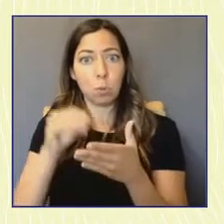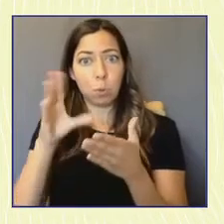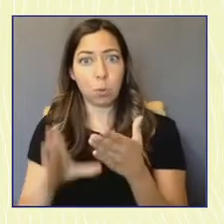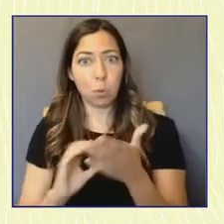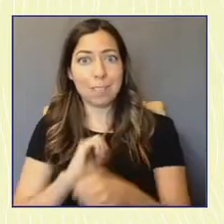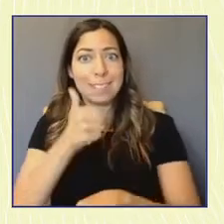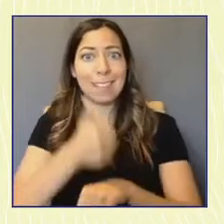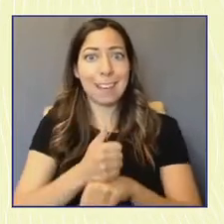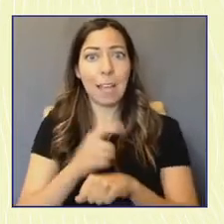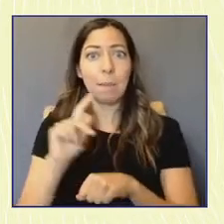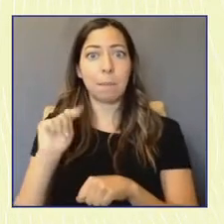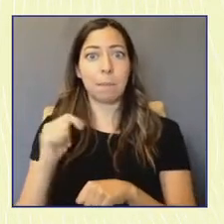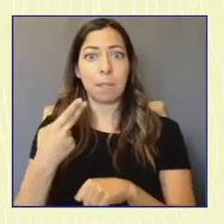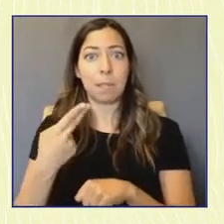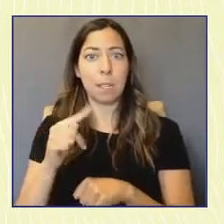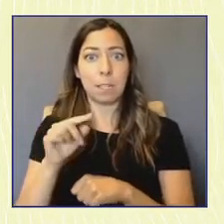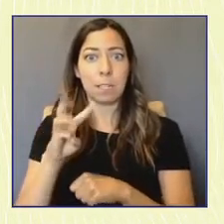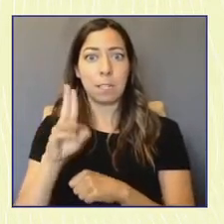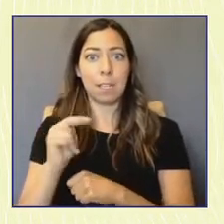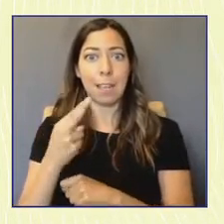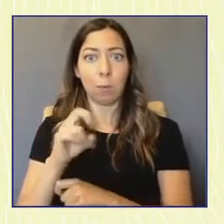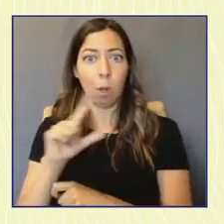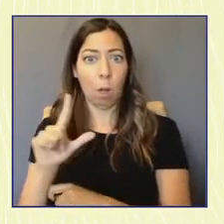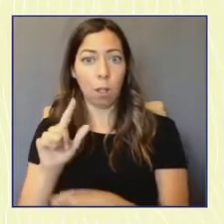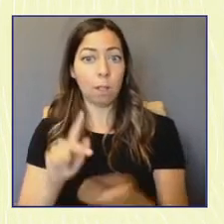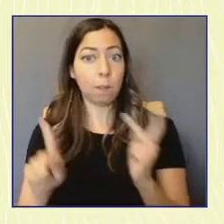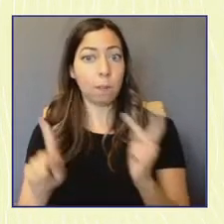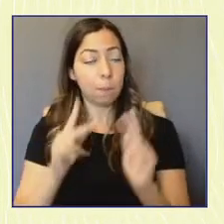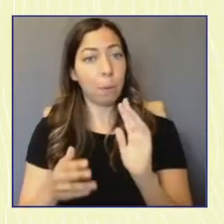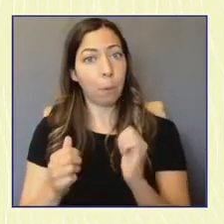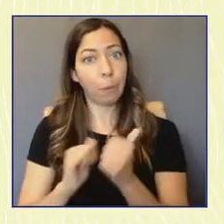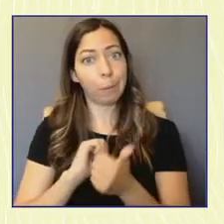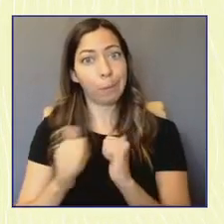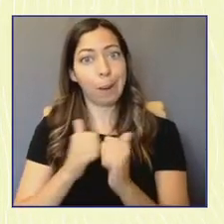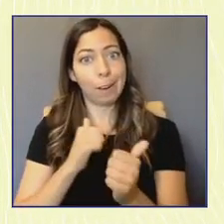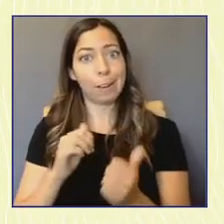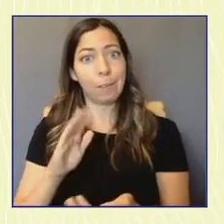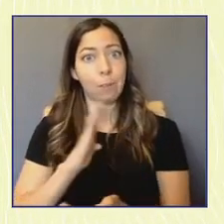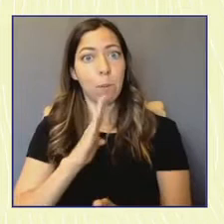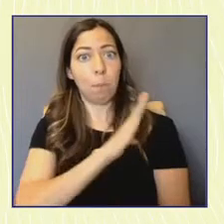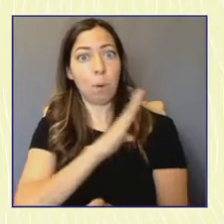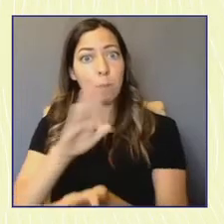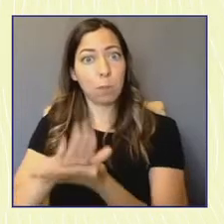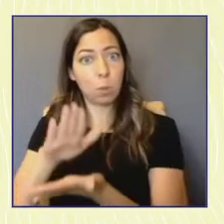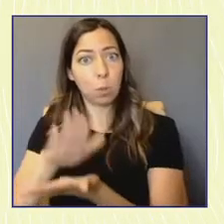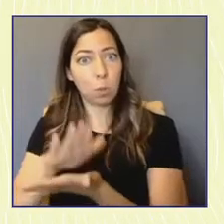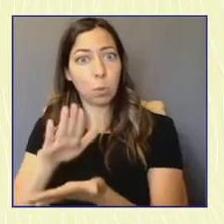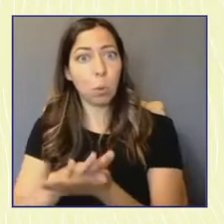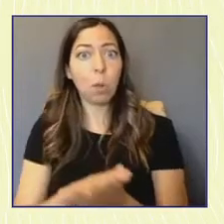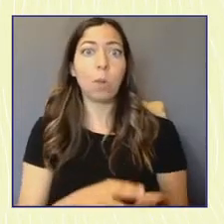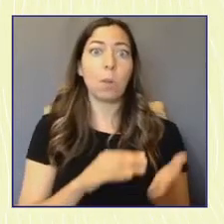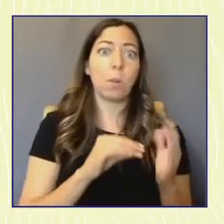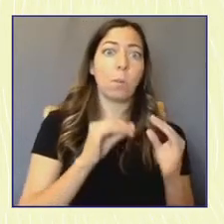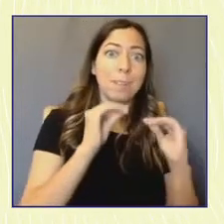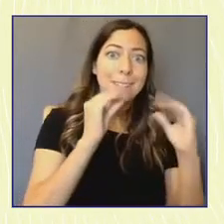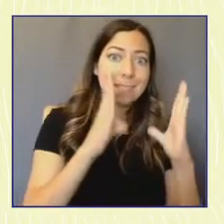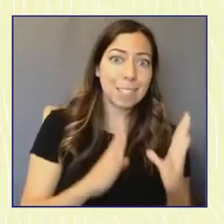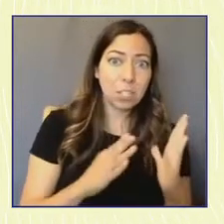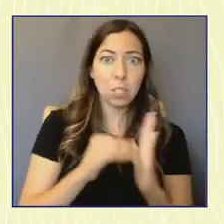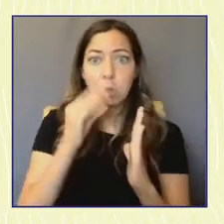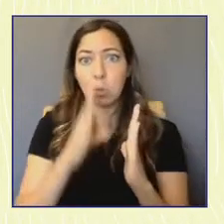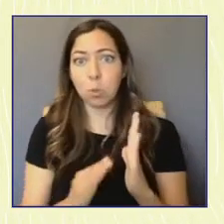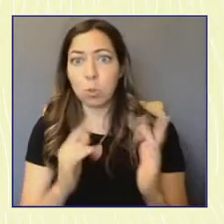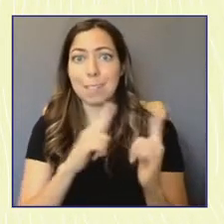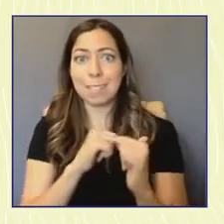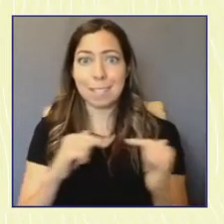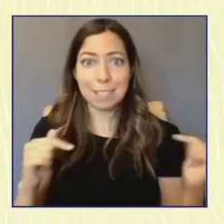were running for school board last year. You know, all over zoom and they get got all these questions of teachers and fellow students and asked these people